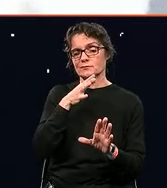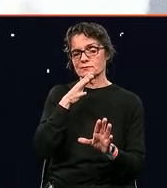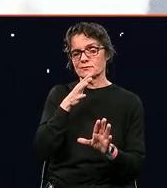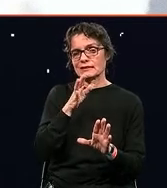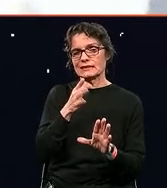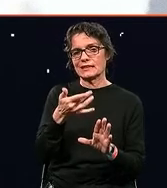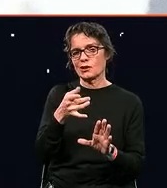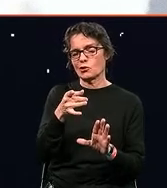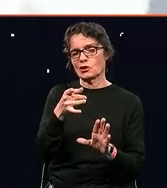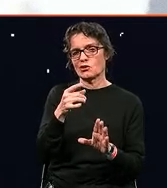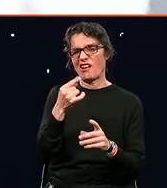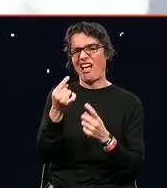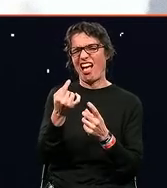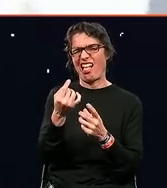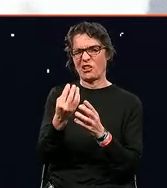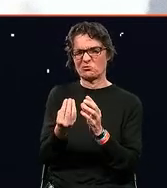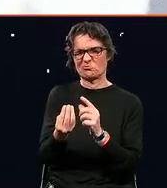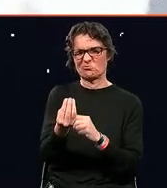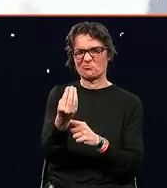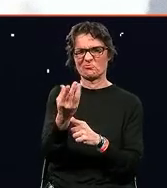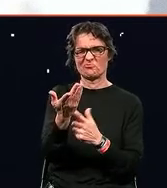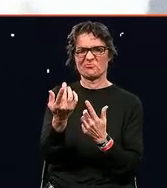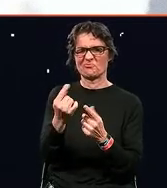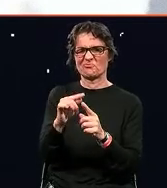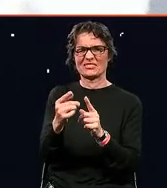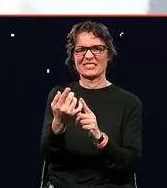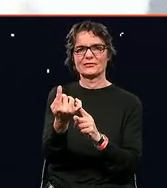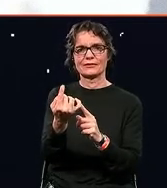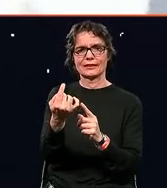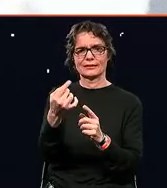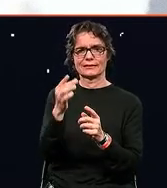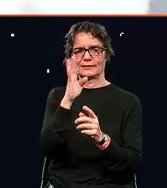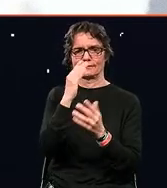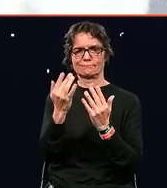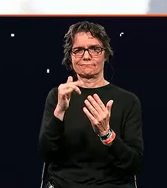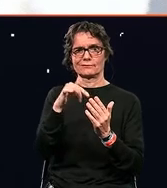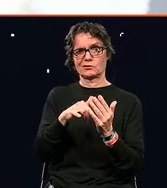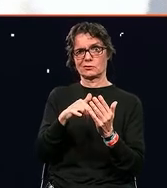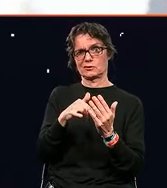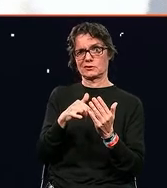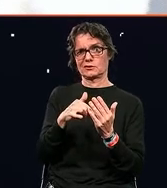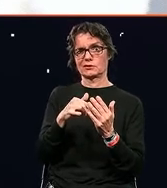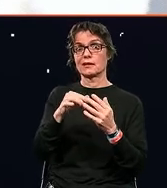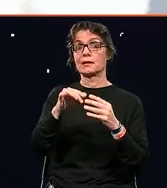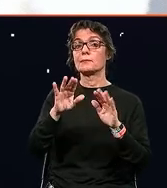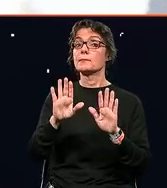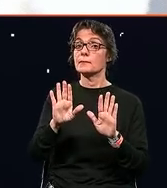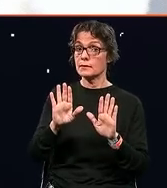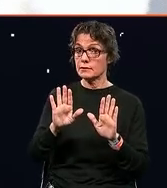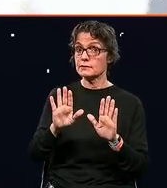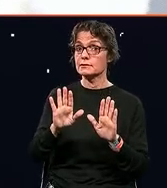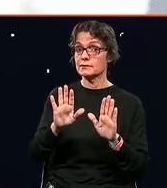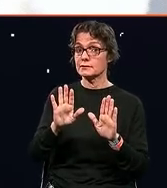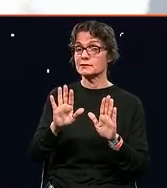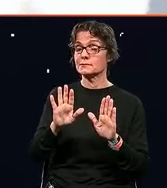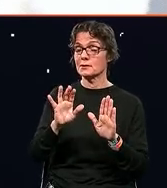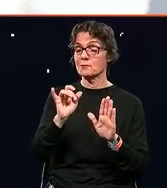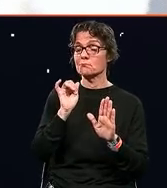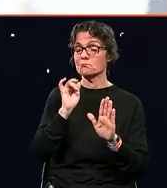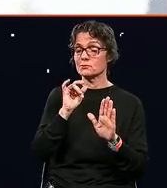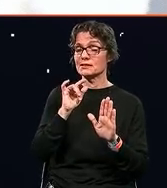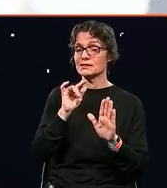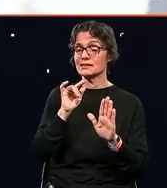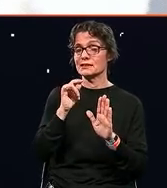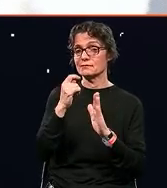become something pretty different than we are today. But I love the fact that we have a speculative